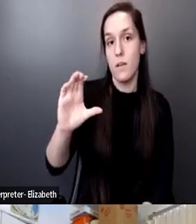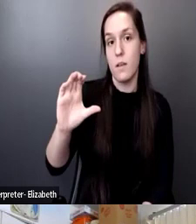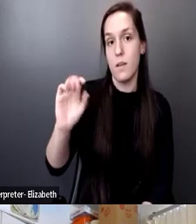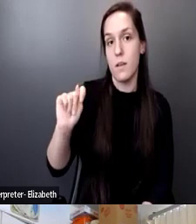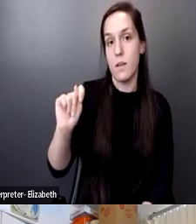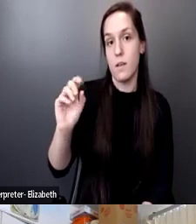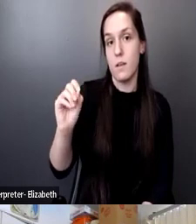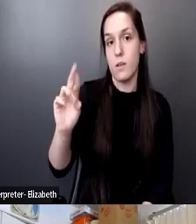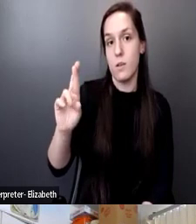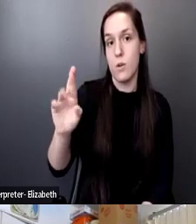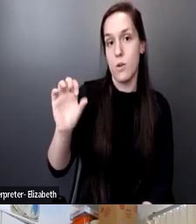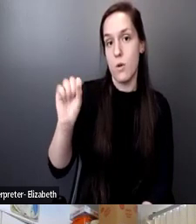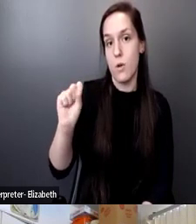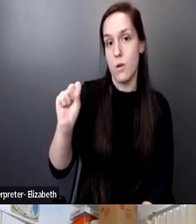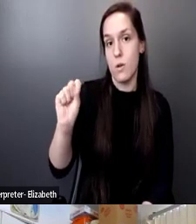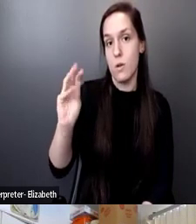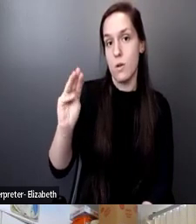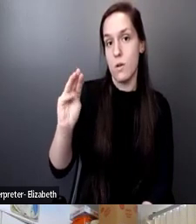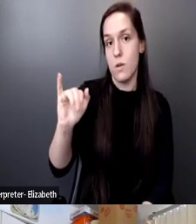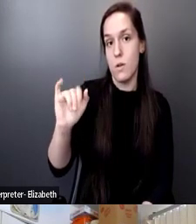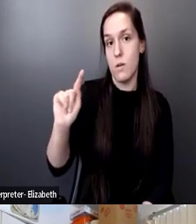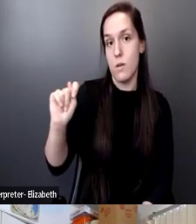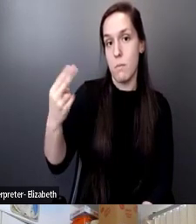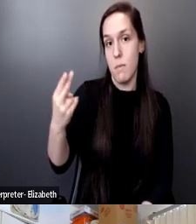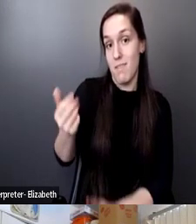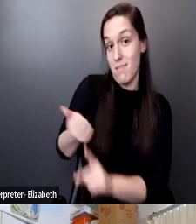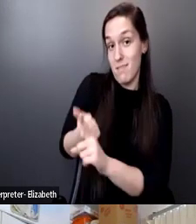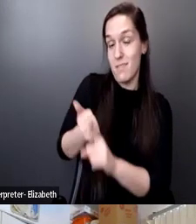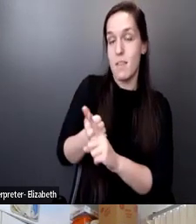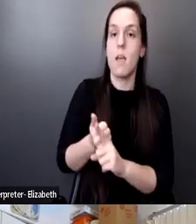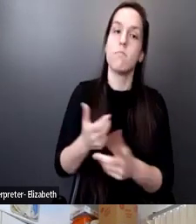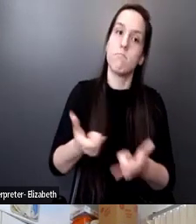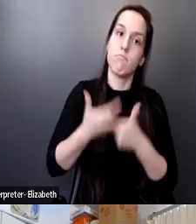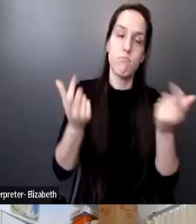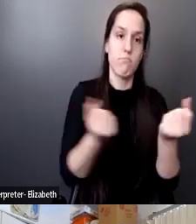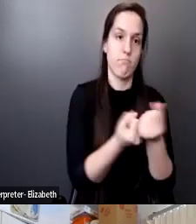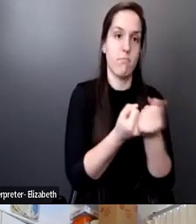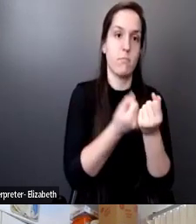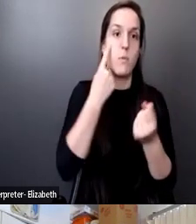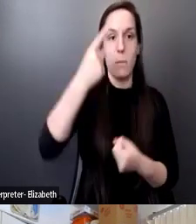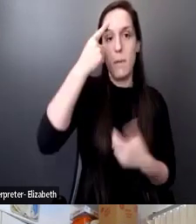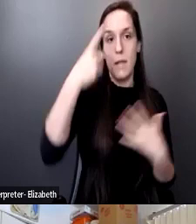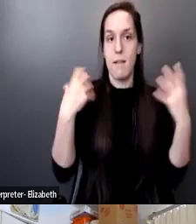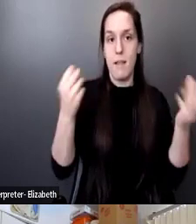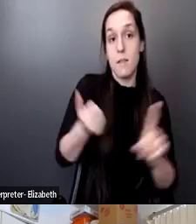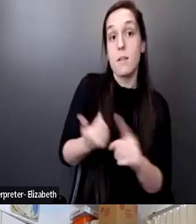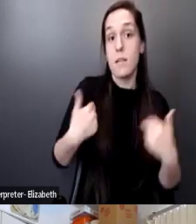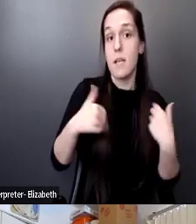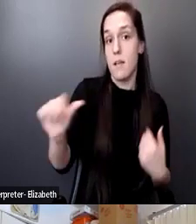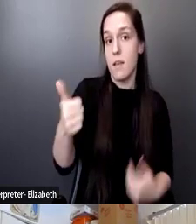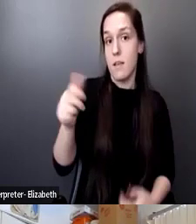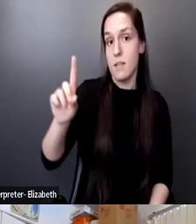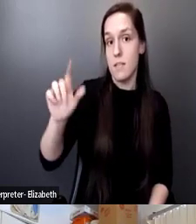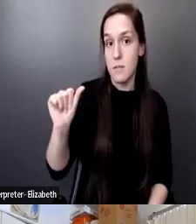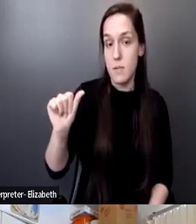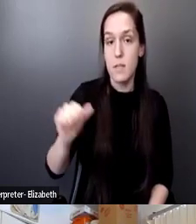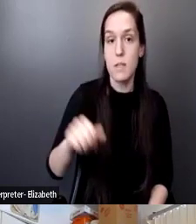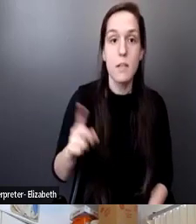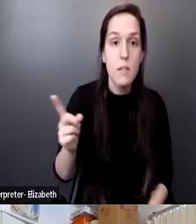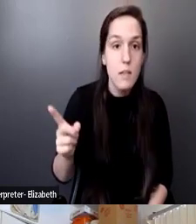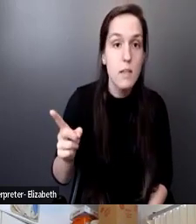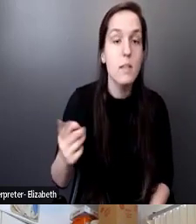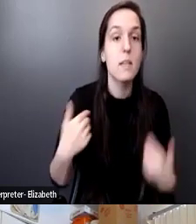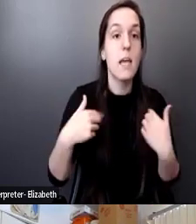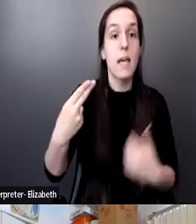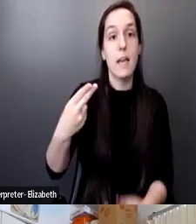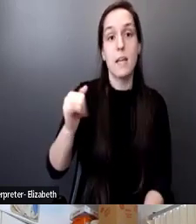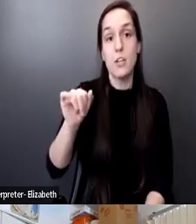Victor was an amazing advocate in the mental health space, but he had other disabilities. He was blind. He worked with AIDS,